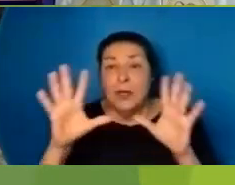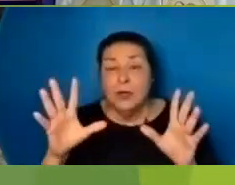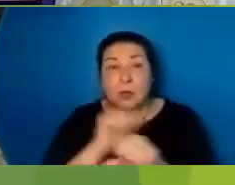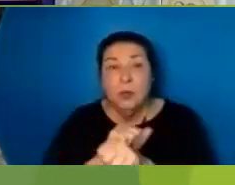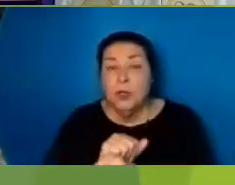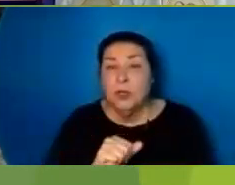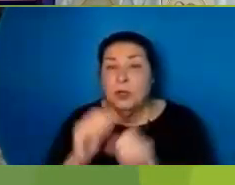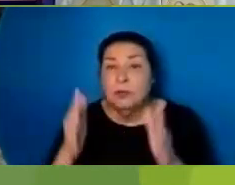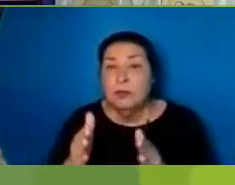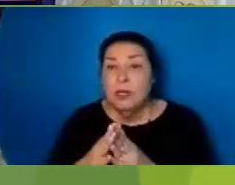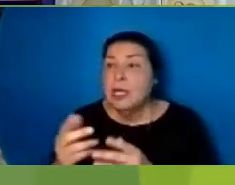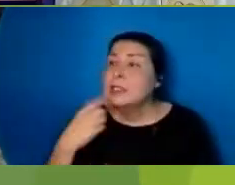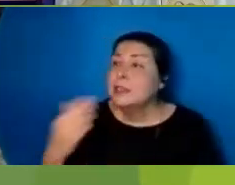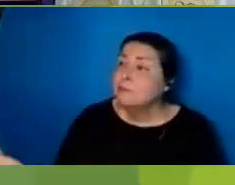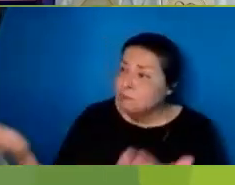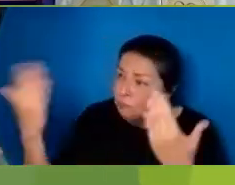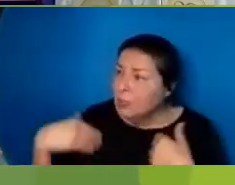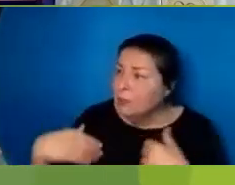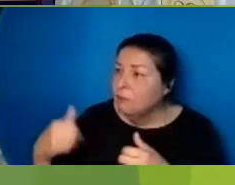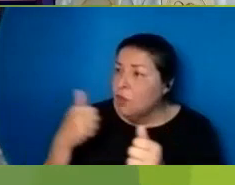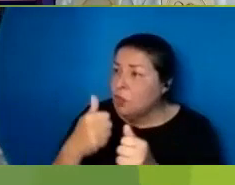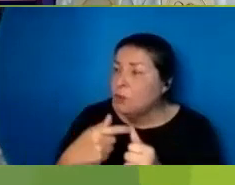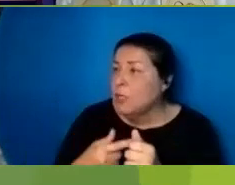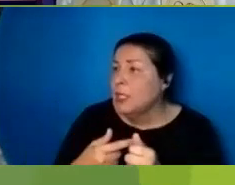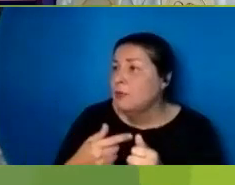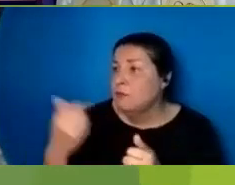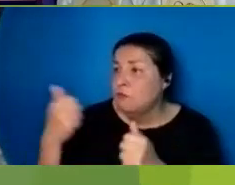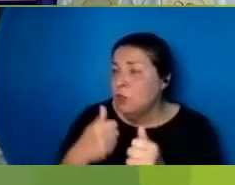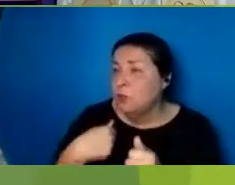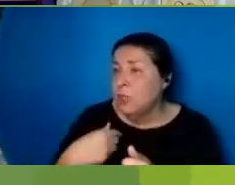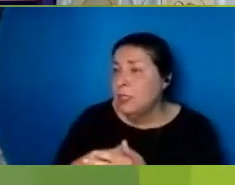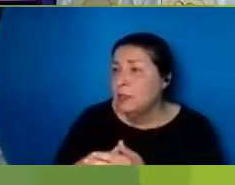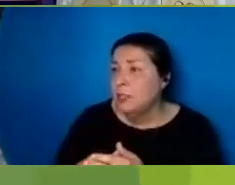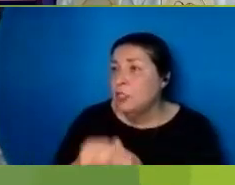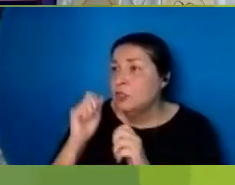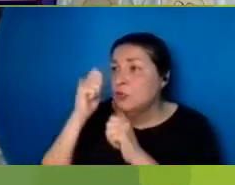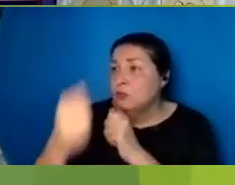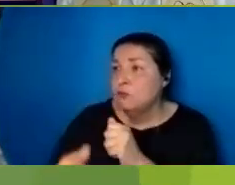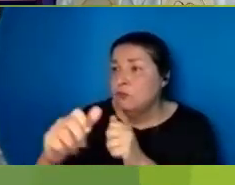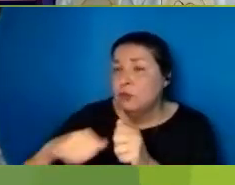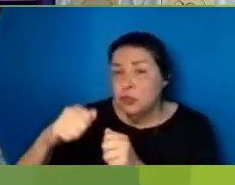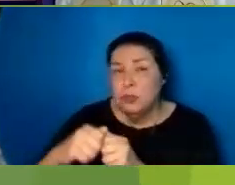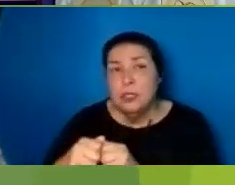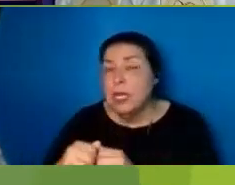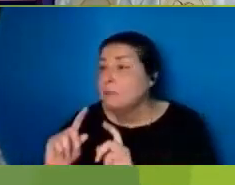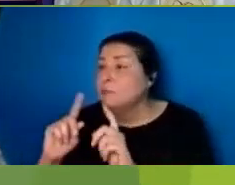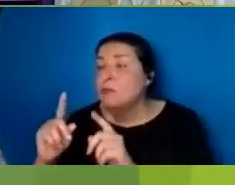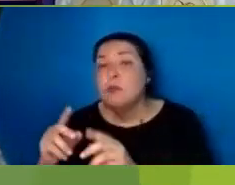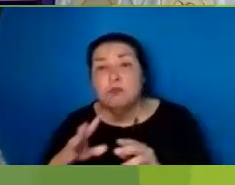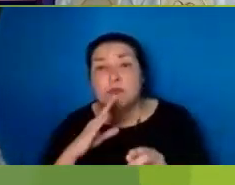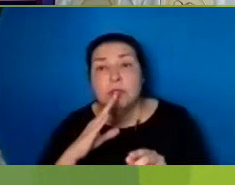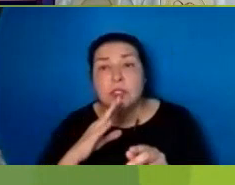me To work a day Fisherman He walked up To a tax collector's Booth And said Follow me And